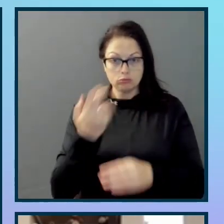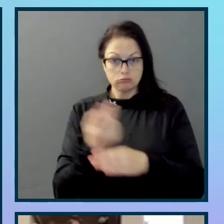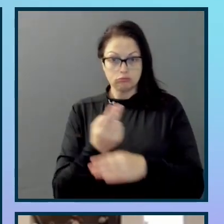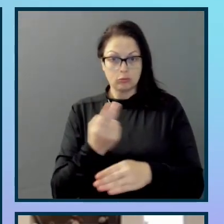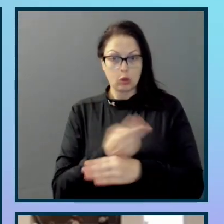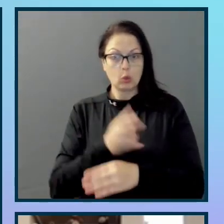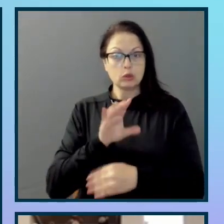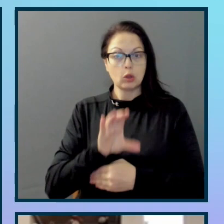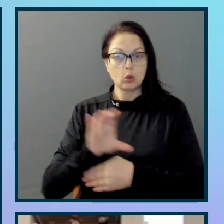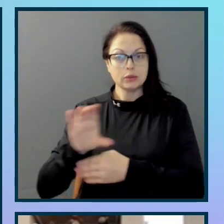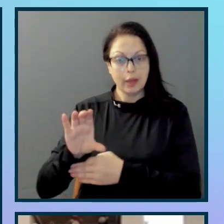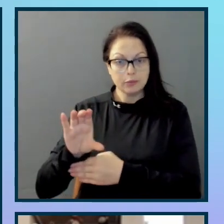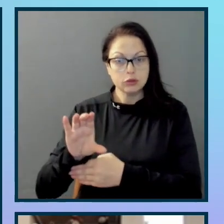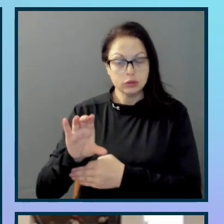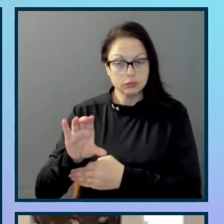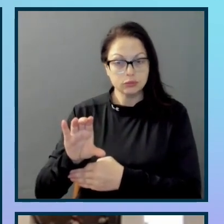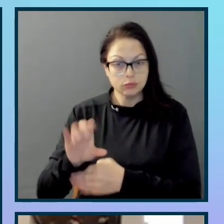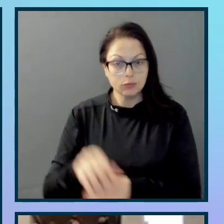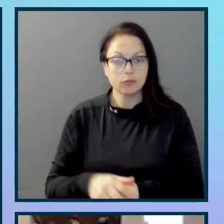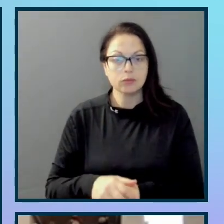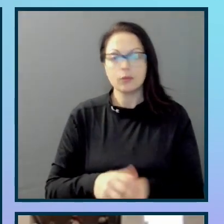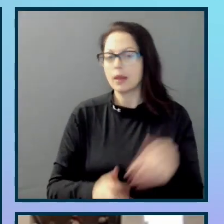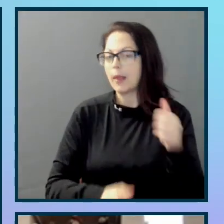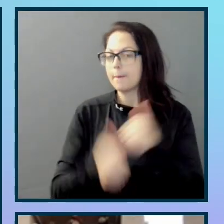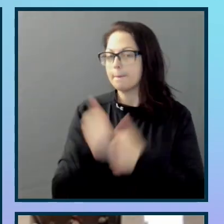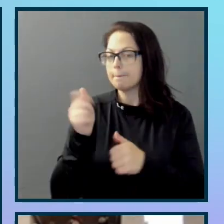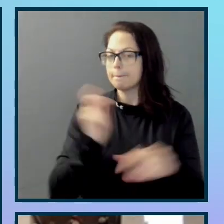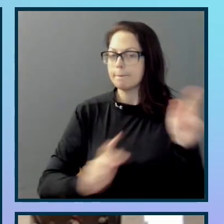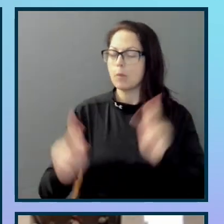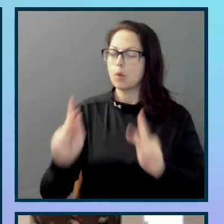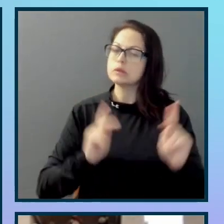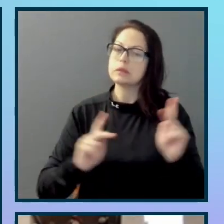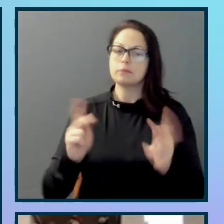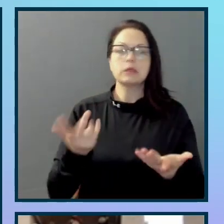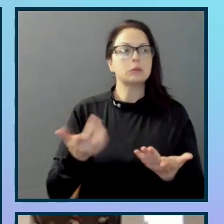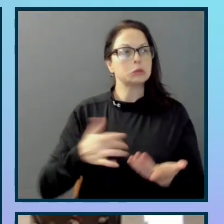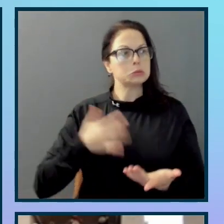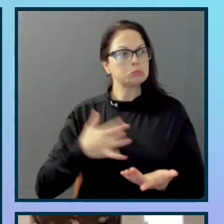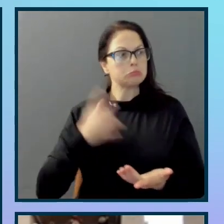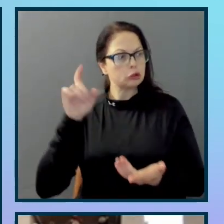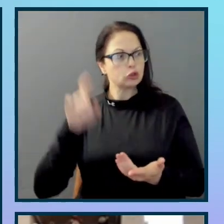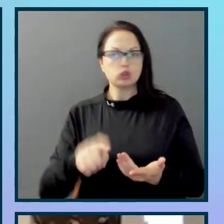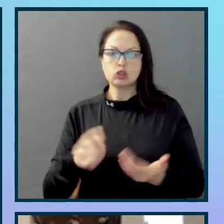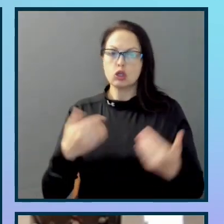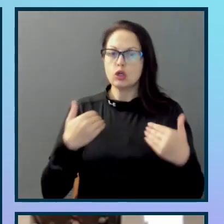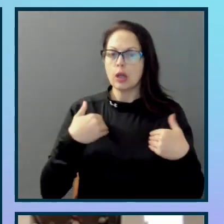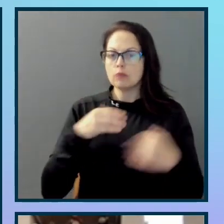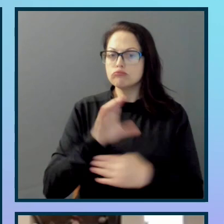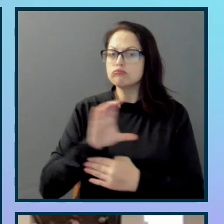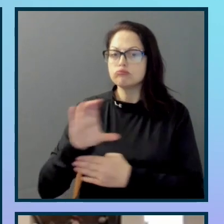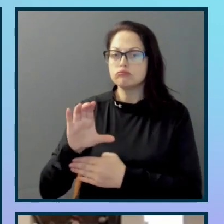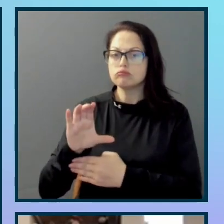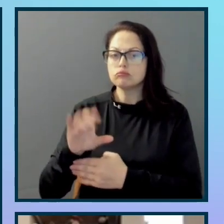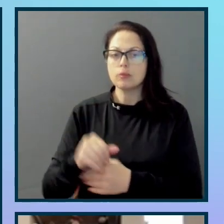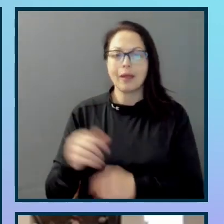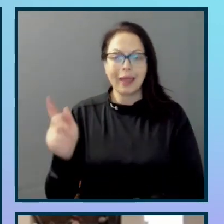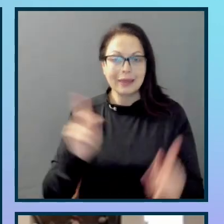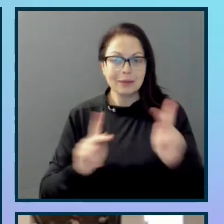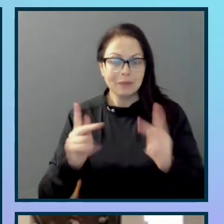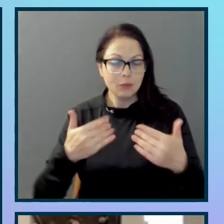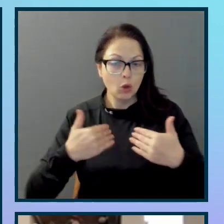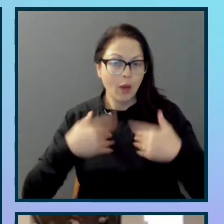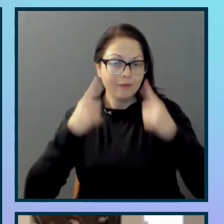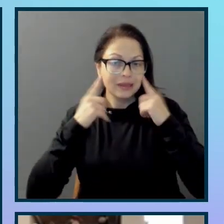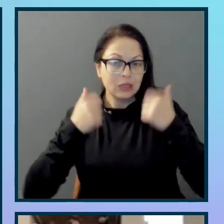contexts shift and they'll be able to make use of the feature eventually. The people with hearing loss don't get that benefit.